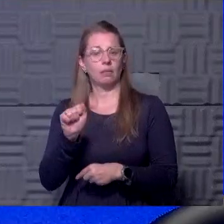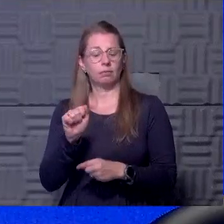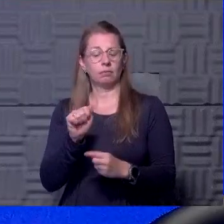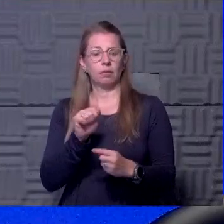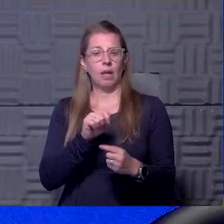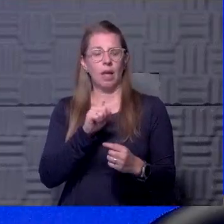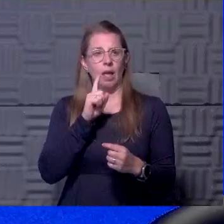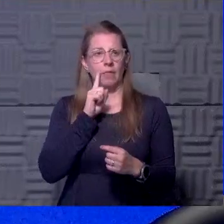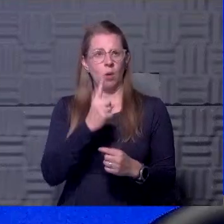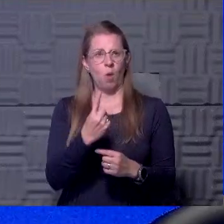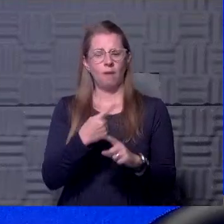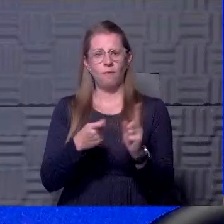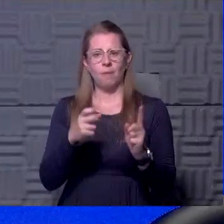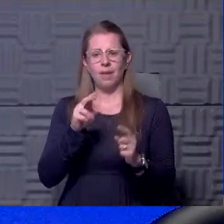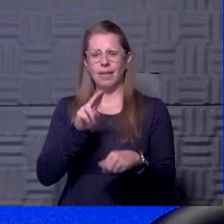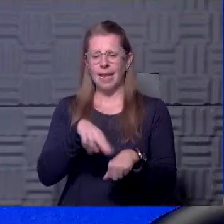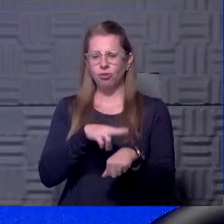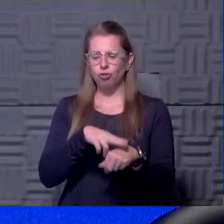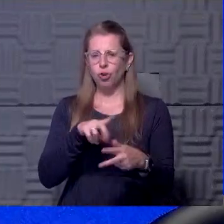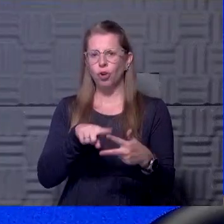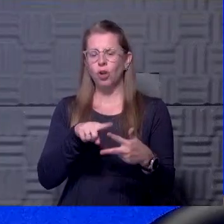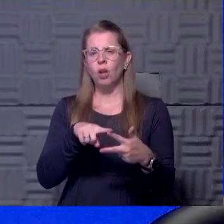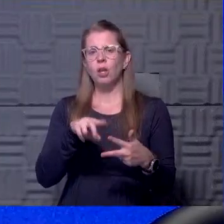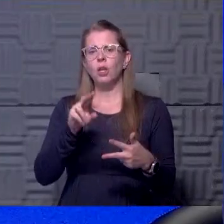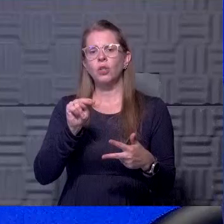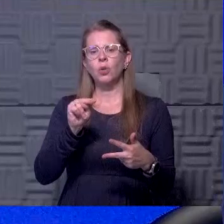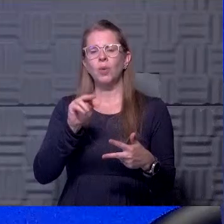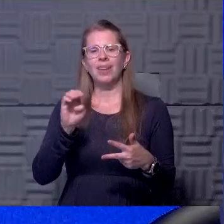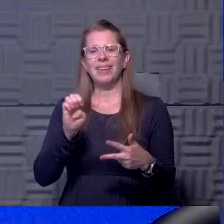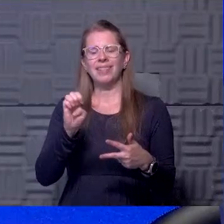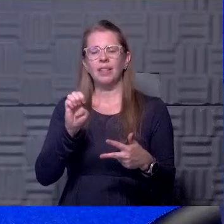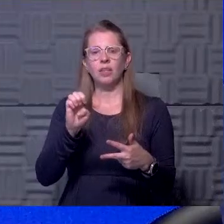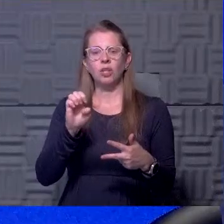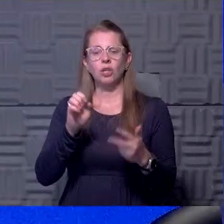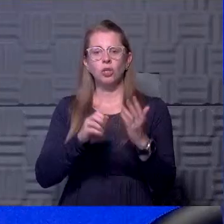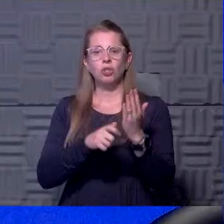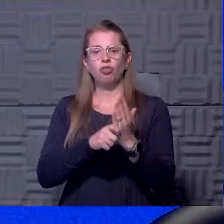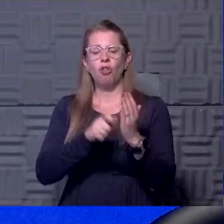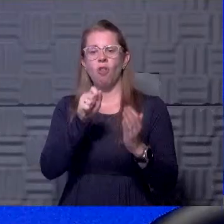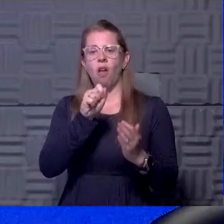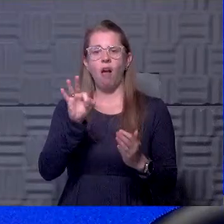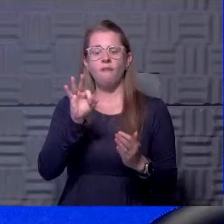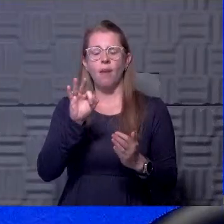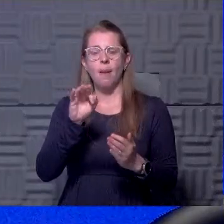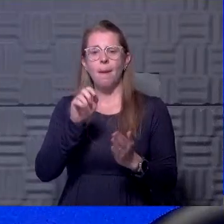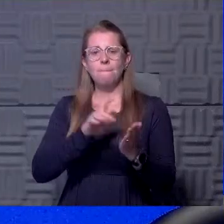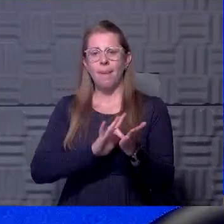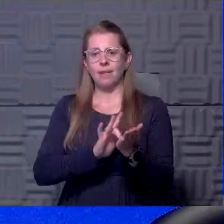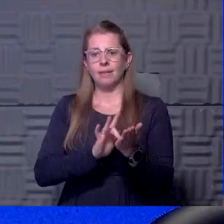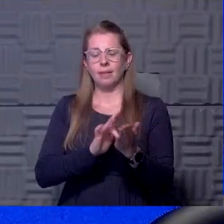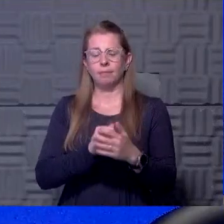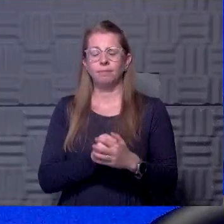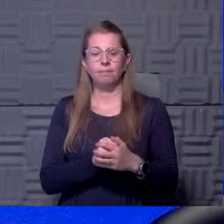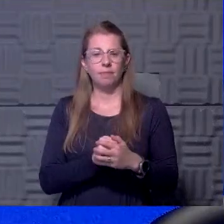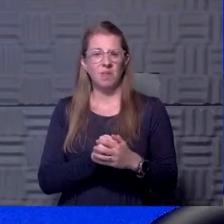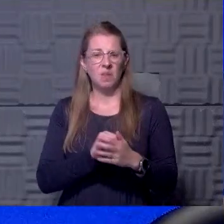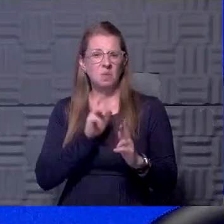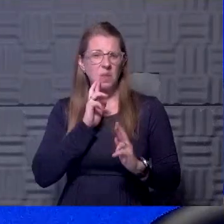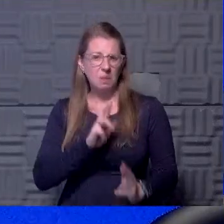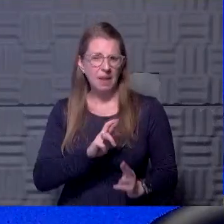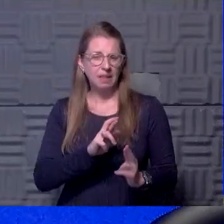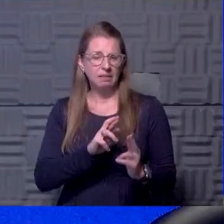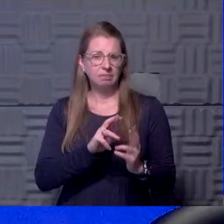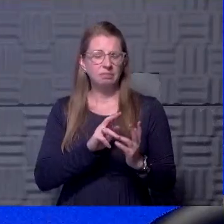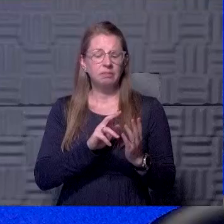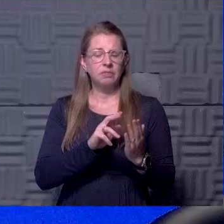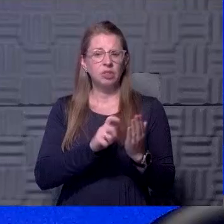one of them I think is from Nature. One is from New England Journal of Medicine. So it's a wide variety of really respected journals. And, um, to answer your question, it's